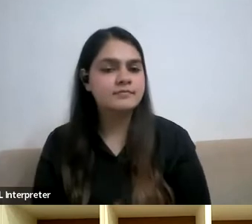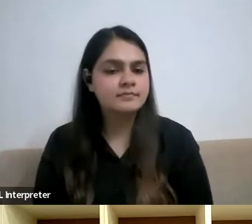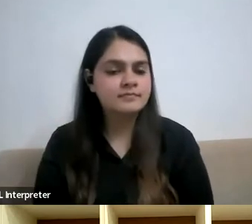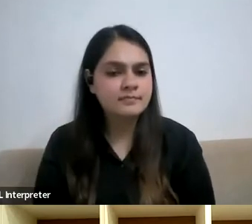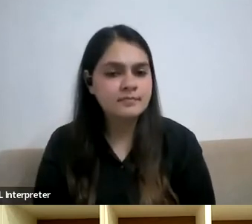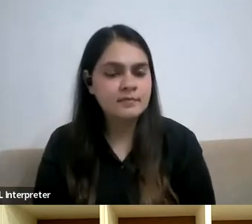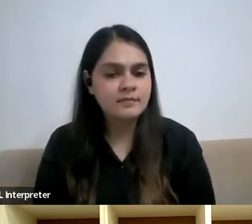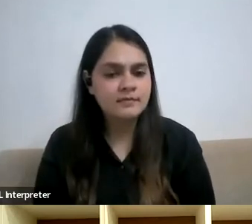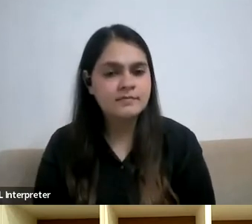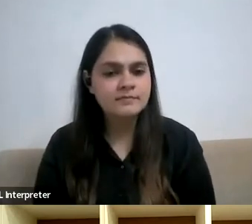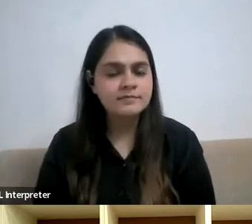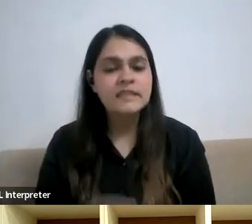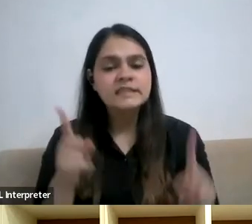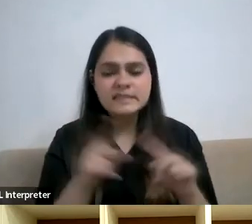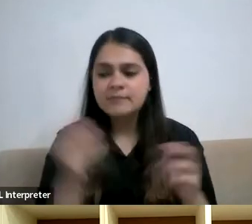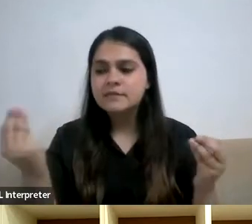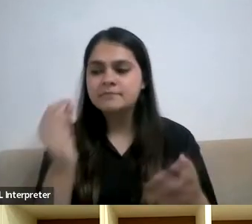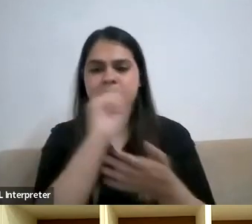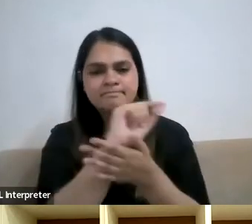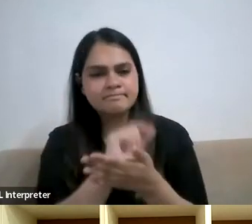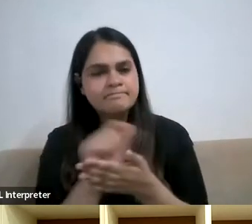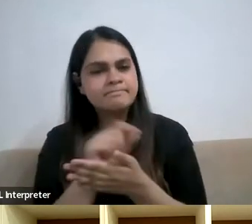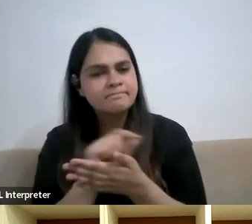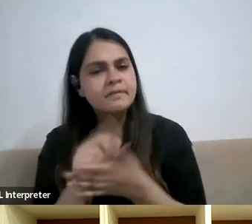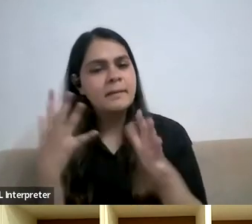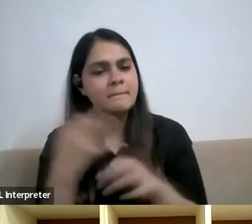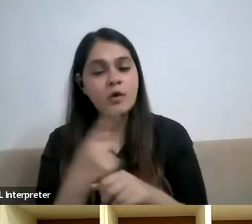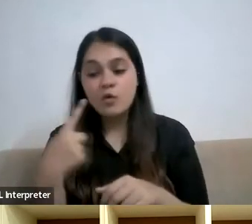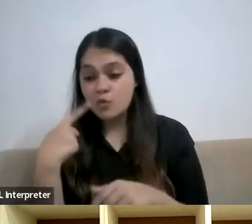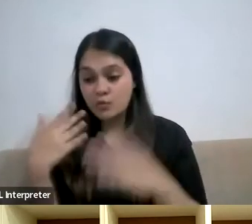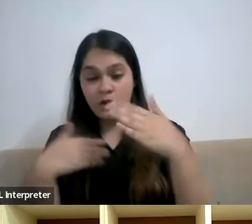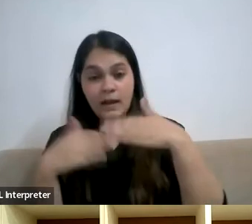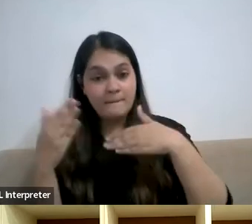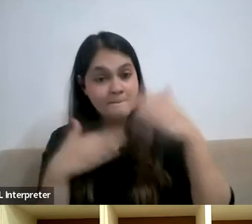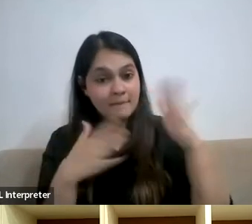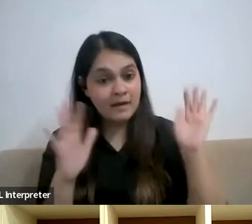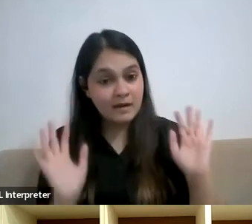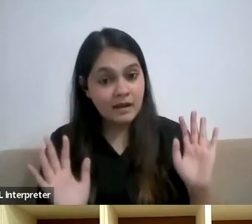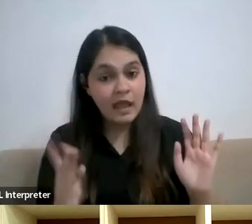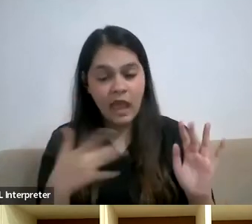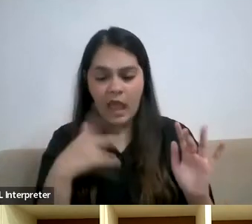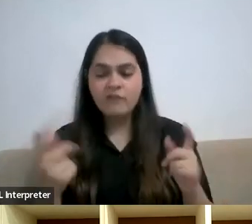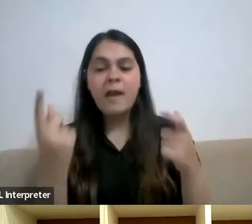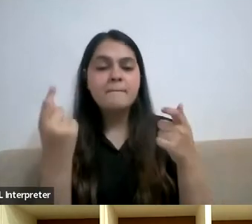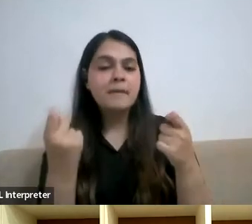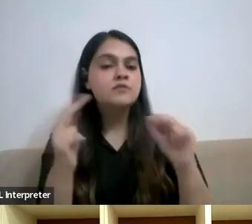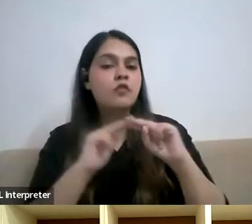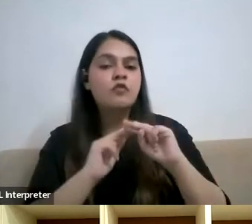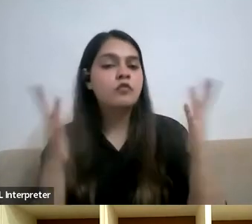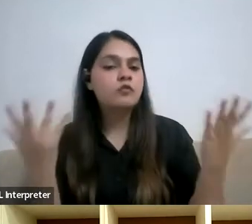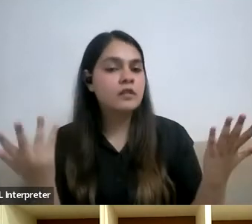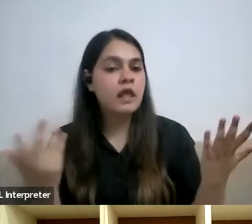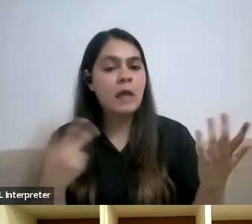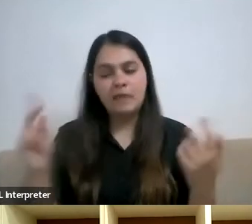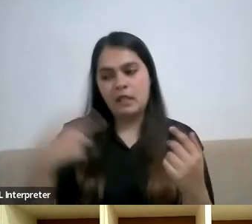in a line item, and so that the end of the day that we're going to build this, you look at, do I have a budget? So do I able to make some money?